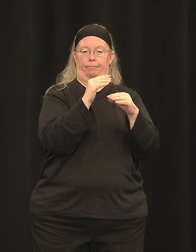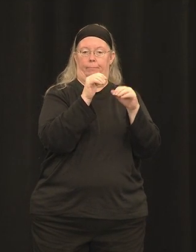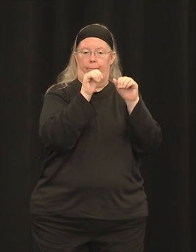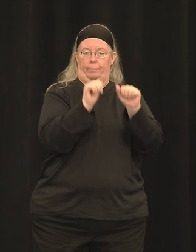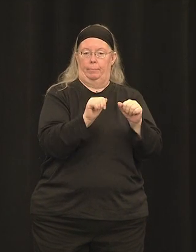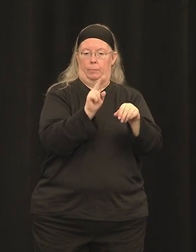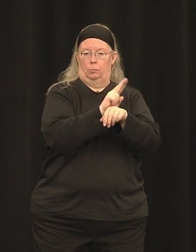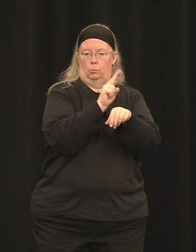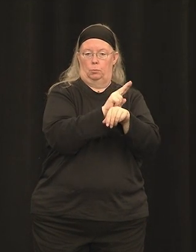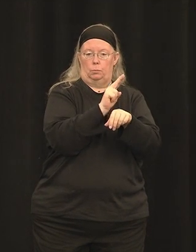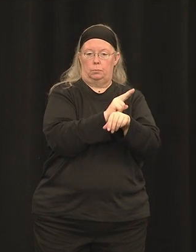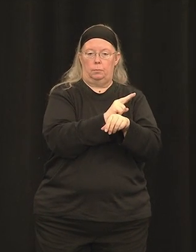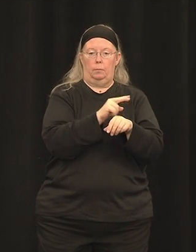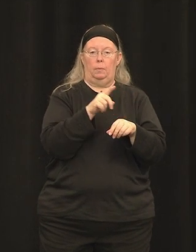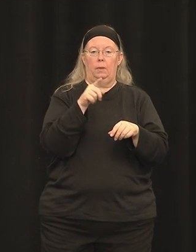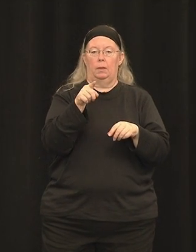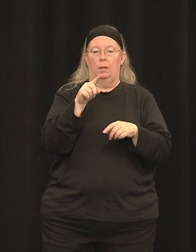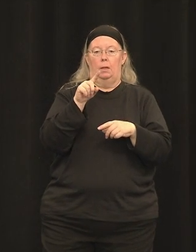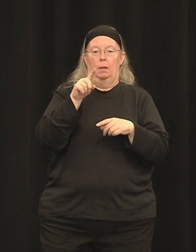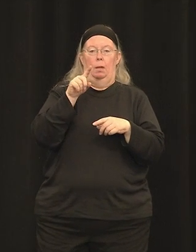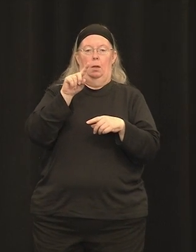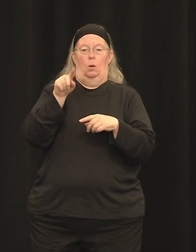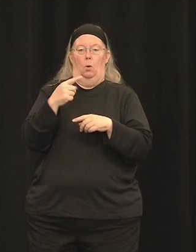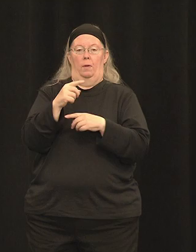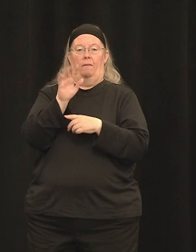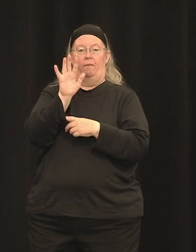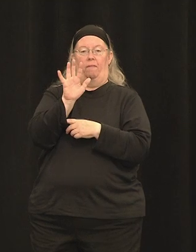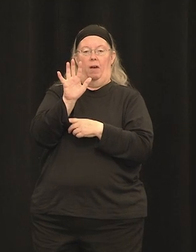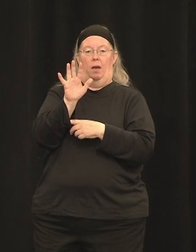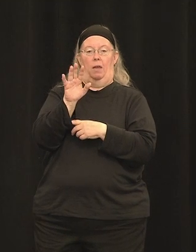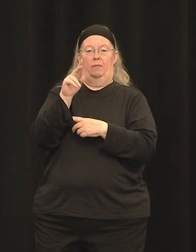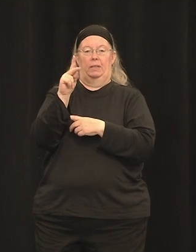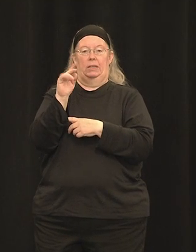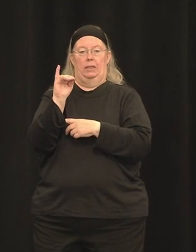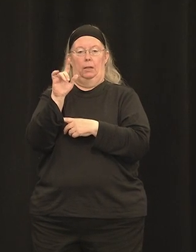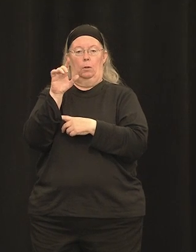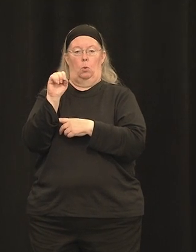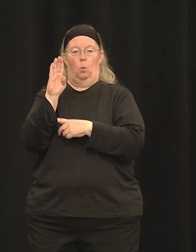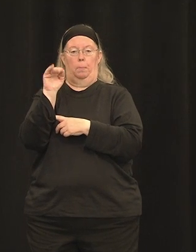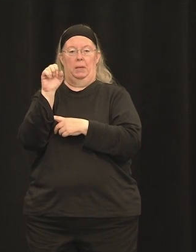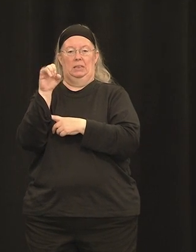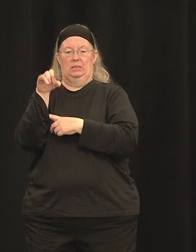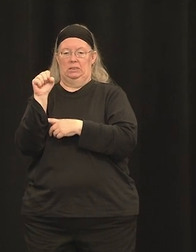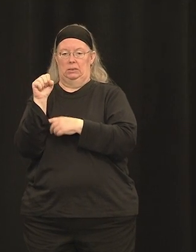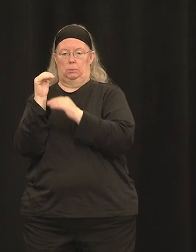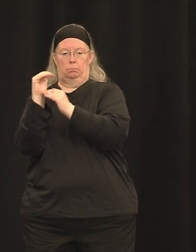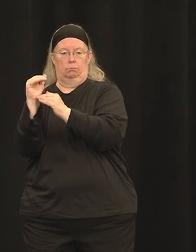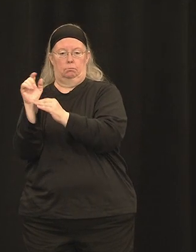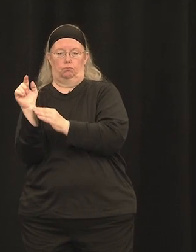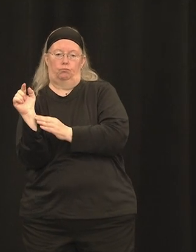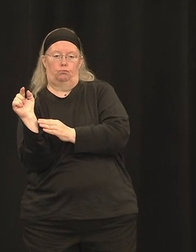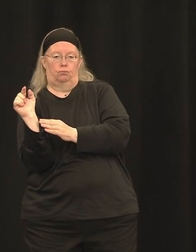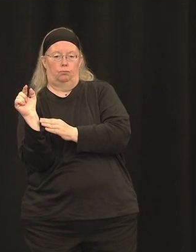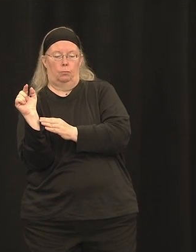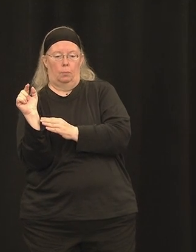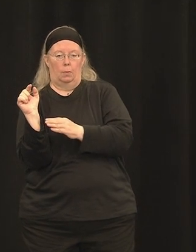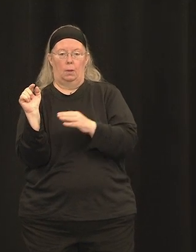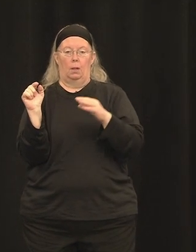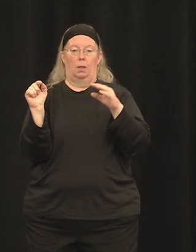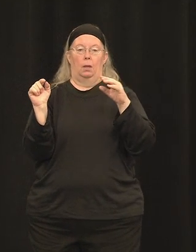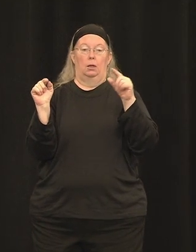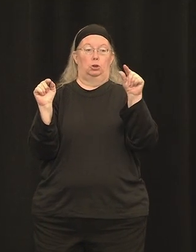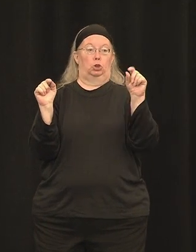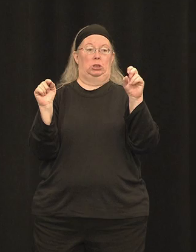kilobases. To address diseases caused by mutations in large genes, dual AAV vectors are used.